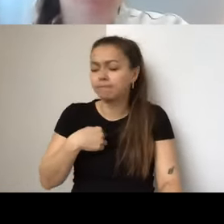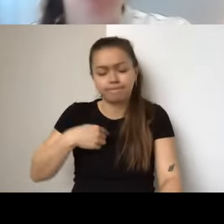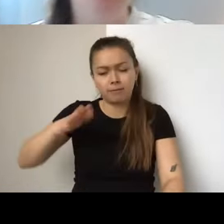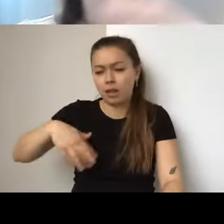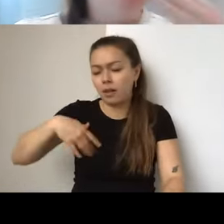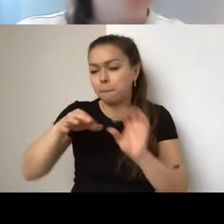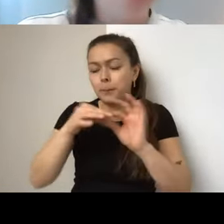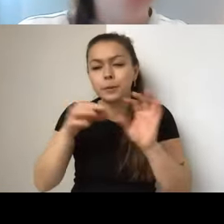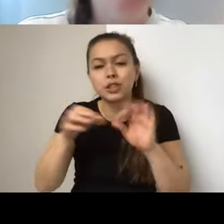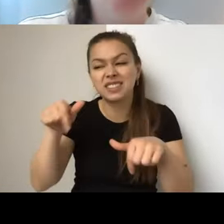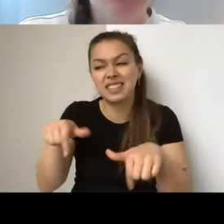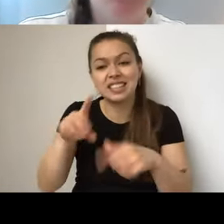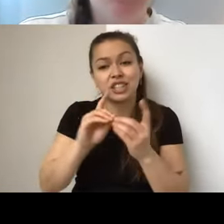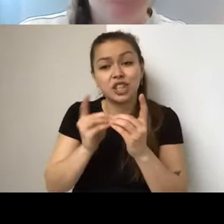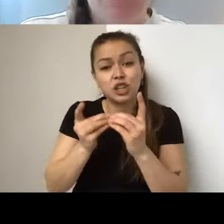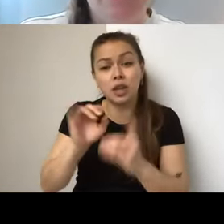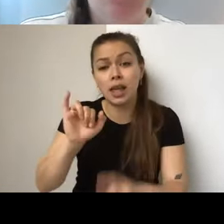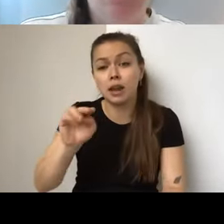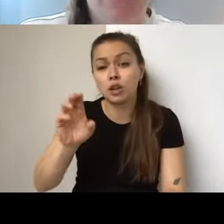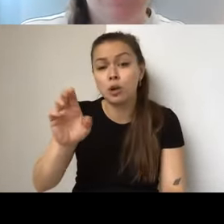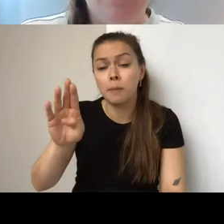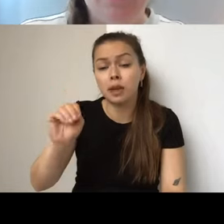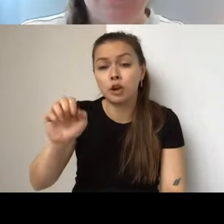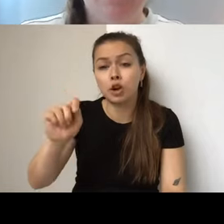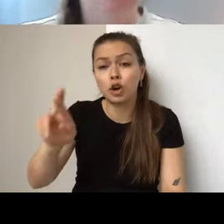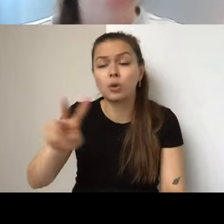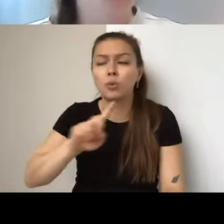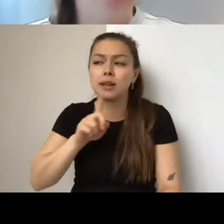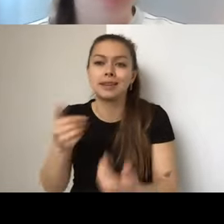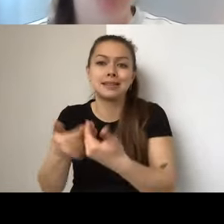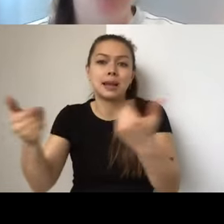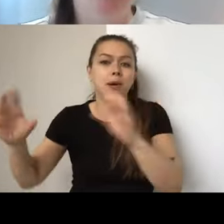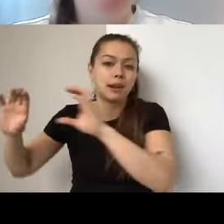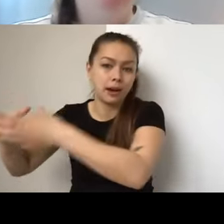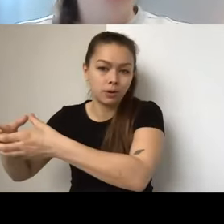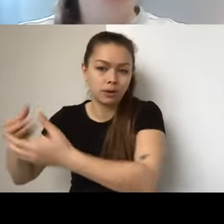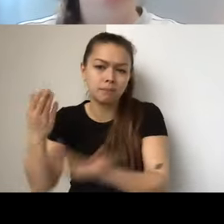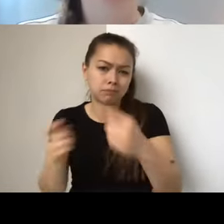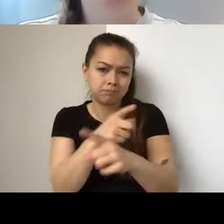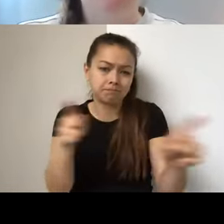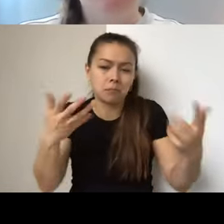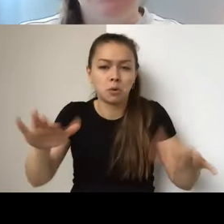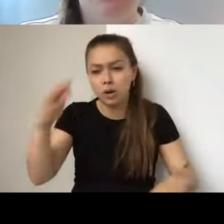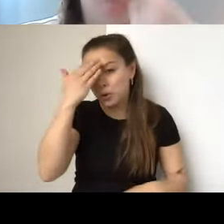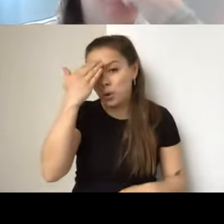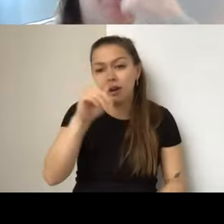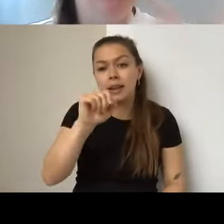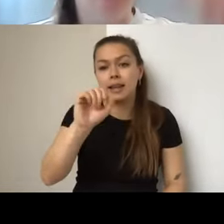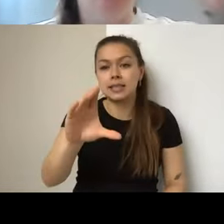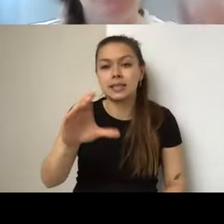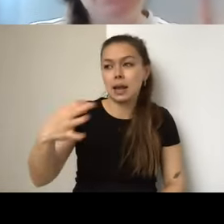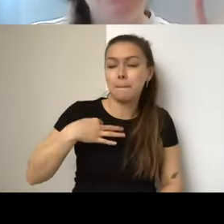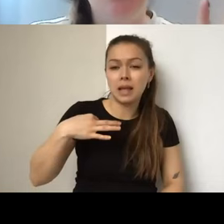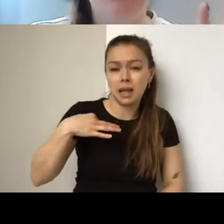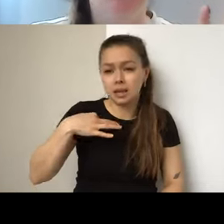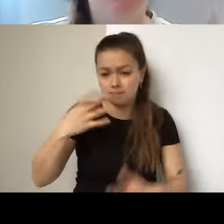itself. So if you are familiar with applying to grants at the TAC, you may know that you're generally limited to applying